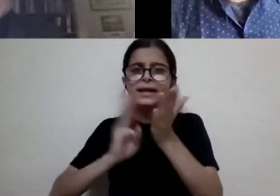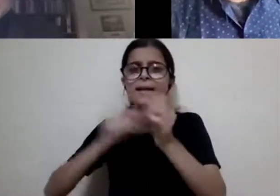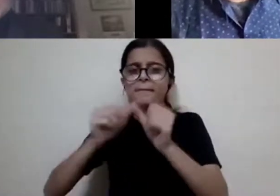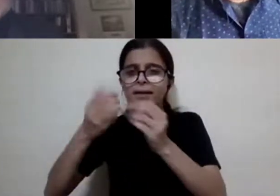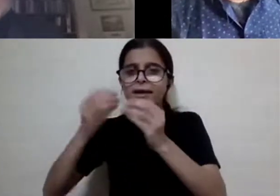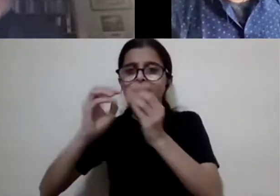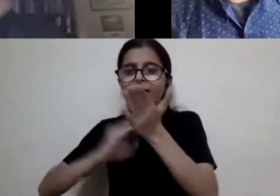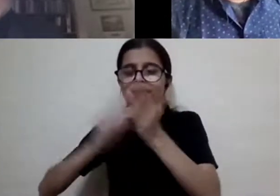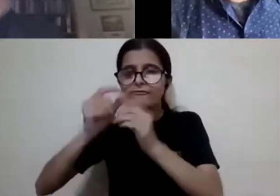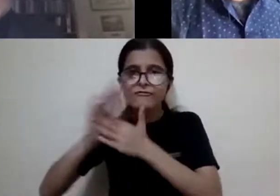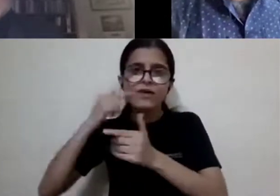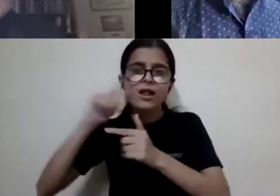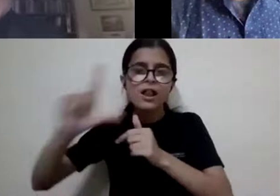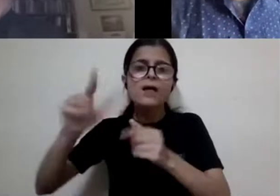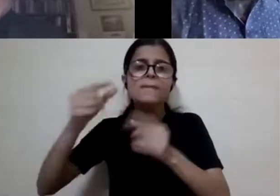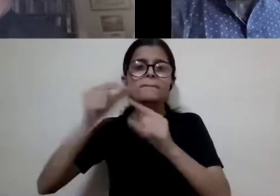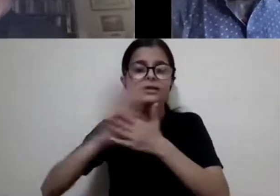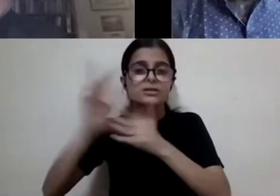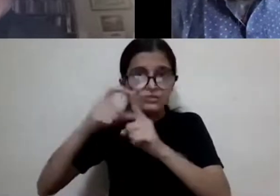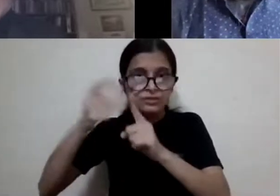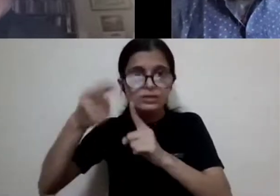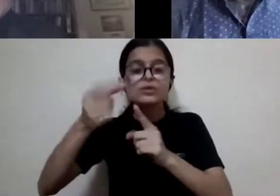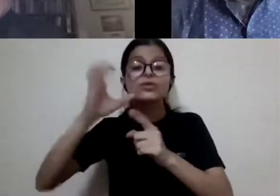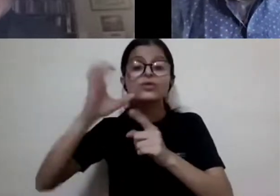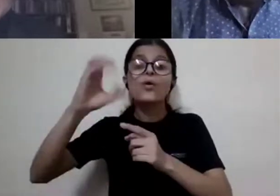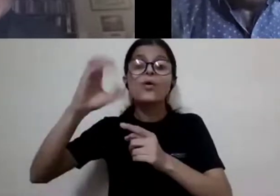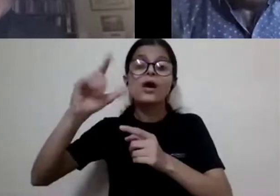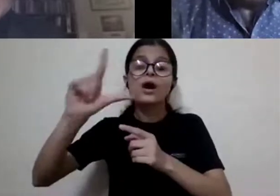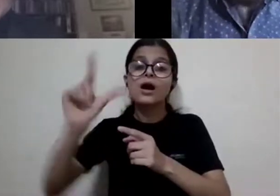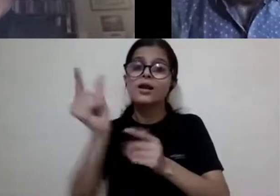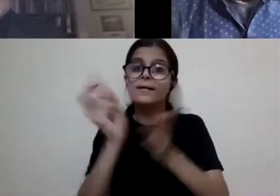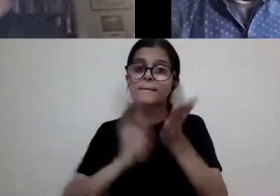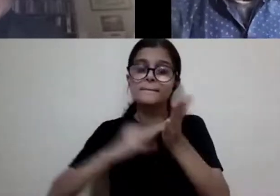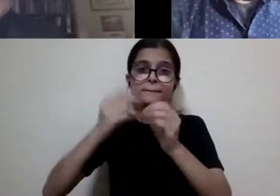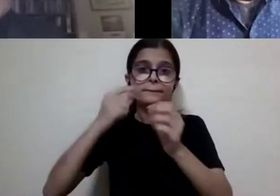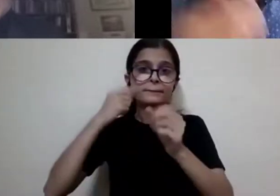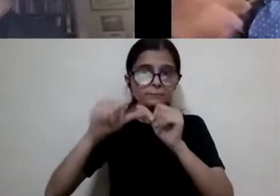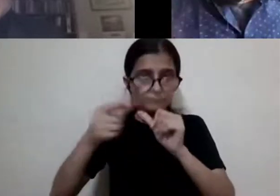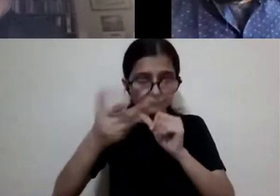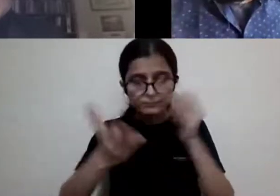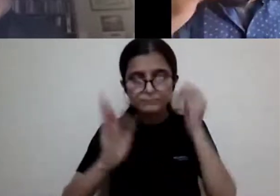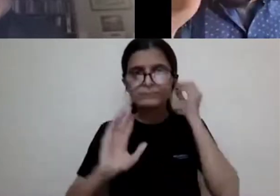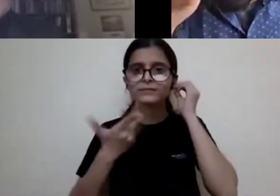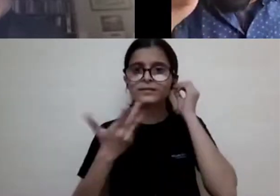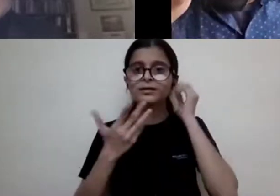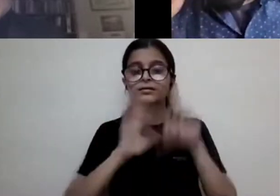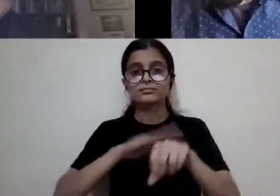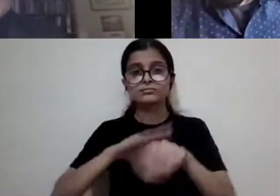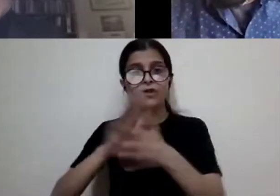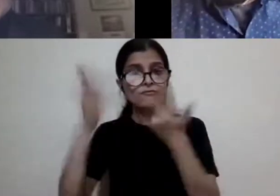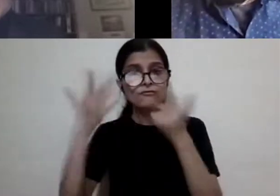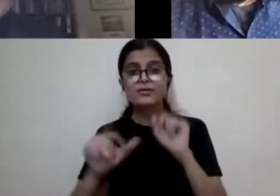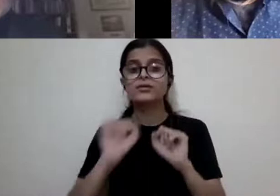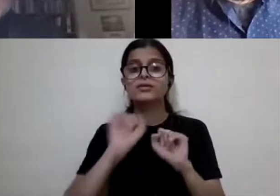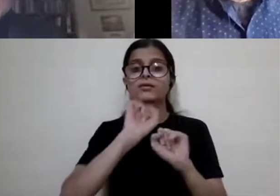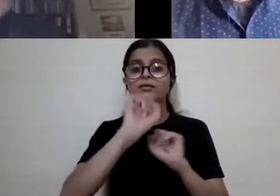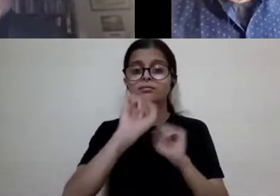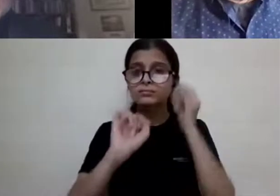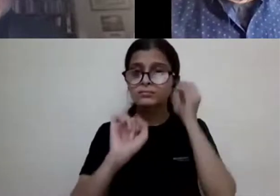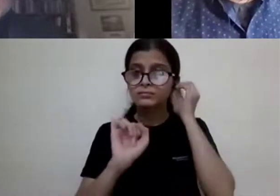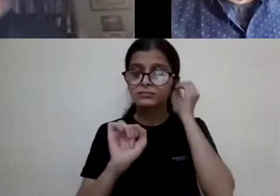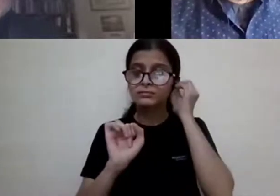from Columbia. And interestingly, I'm not so sure if interesting as a factoid interesting,